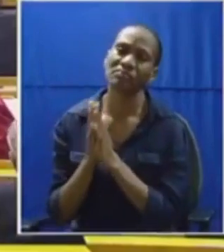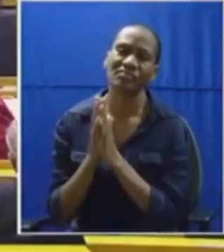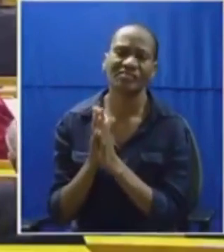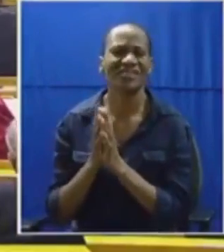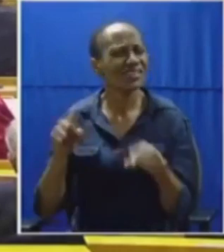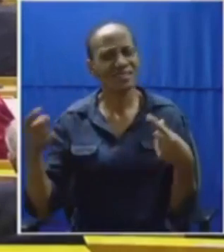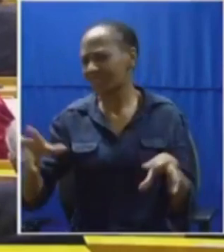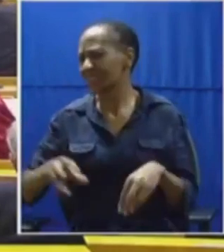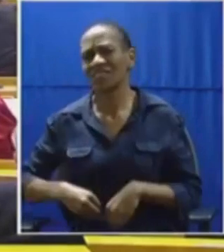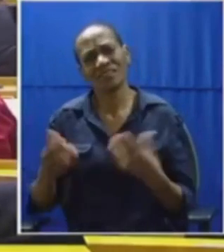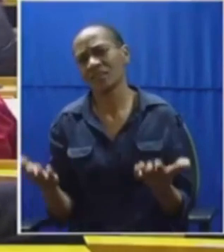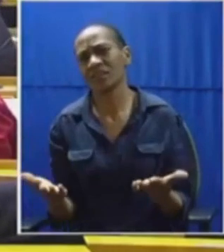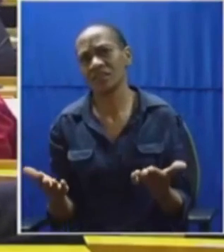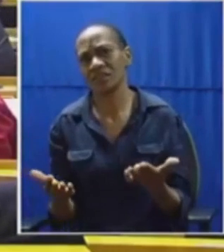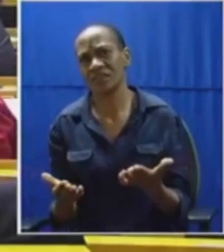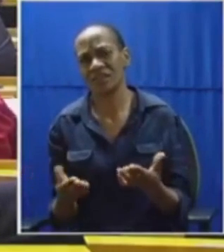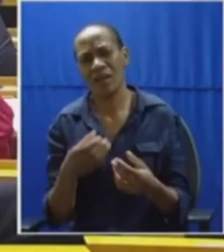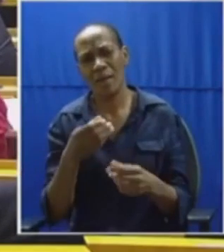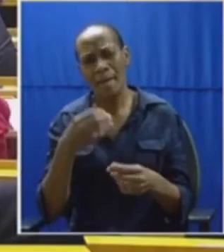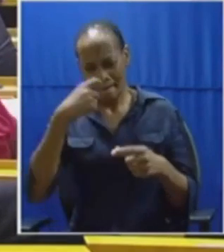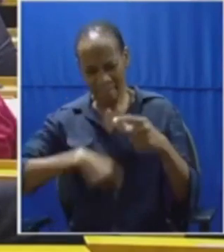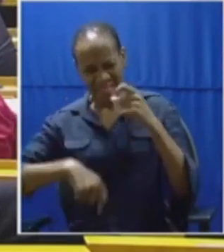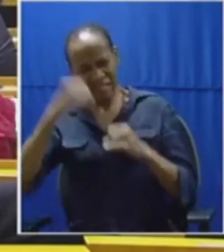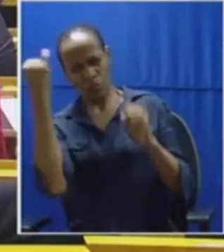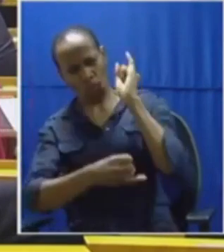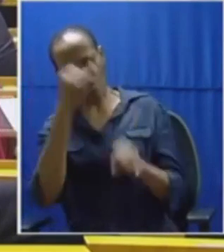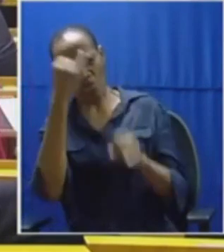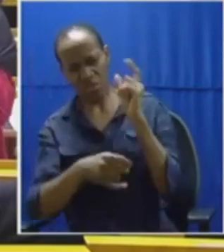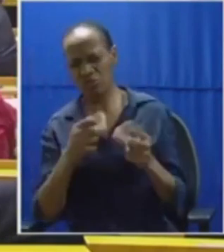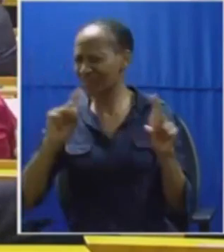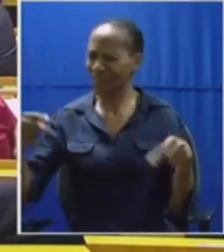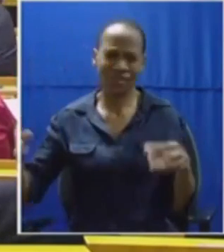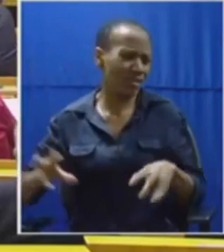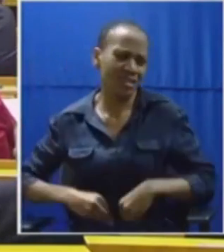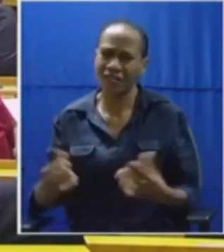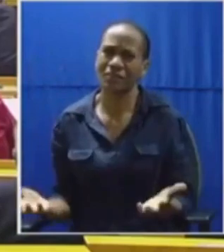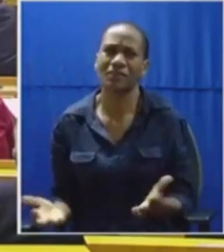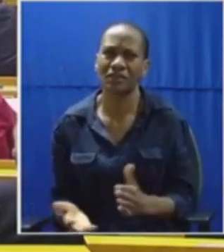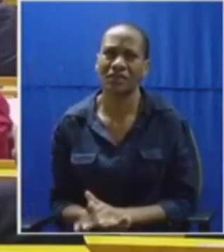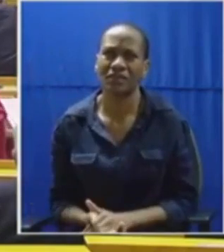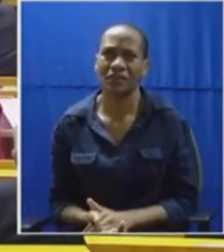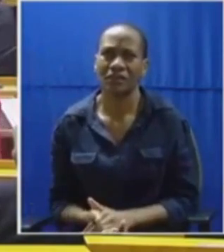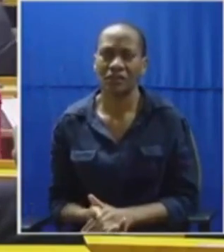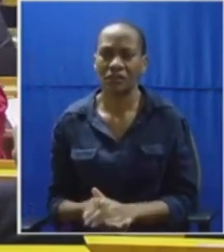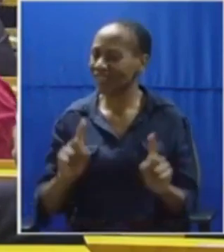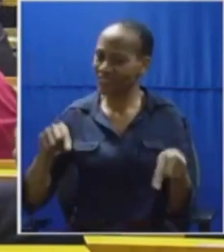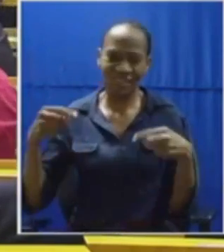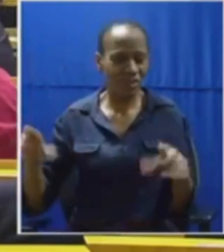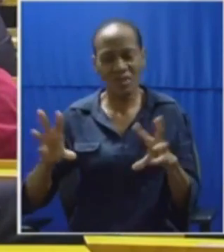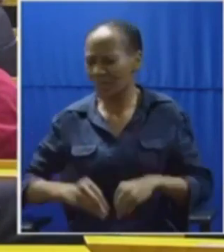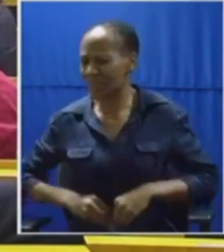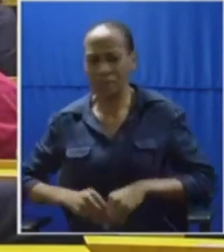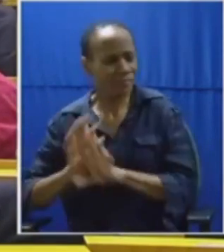allow casting of personal reflections. We are knowing you and all this. It is